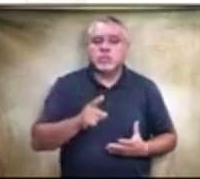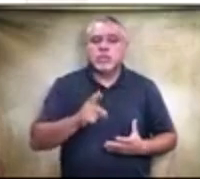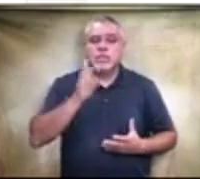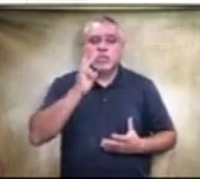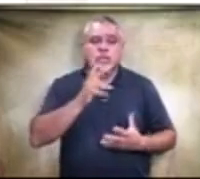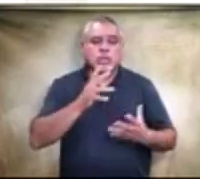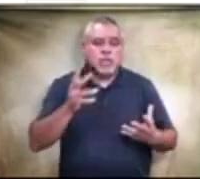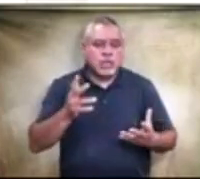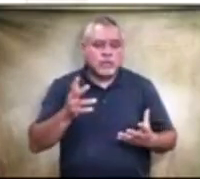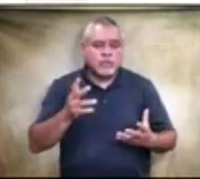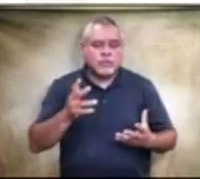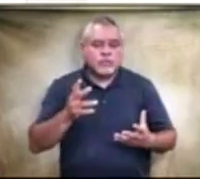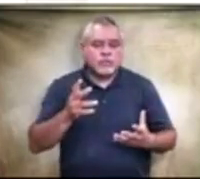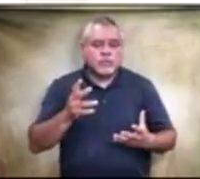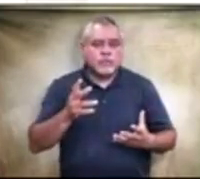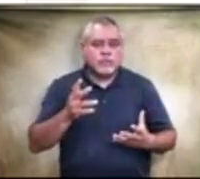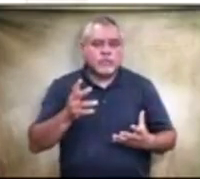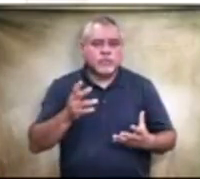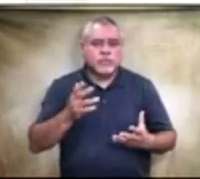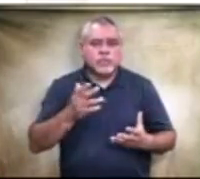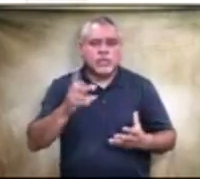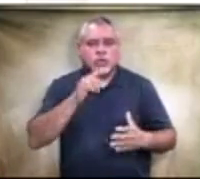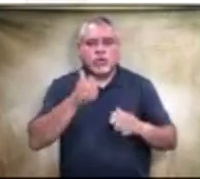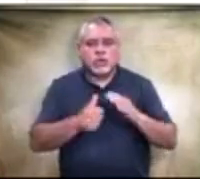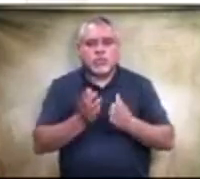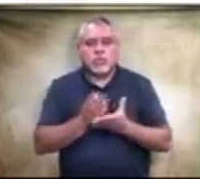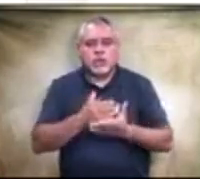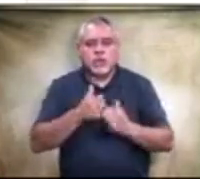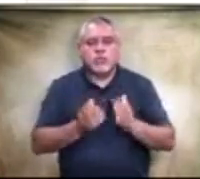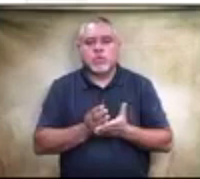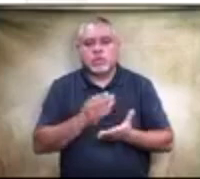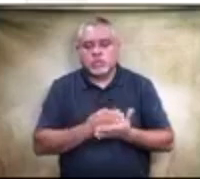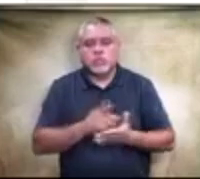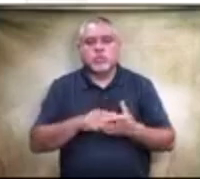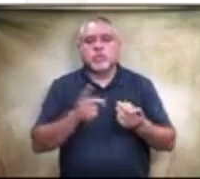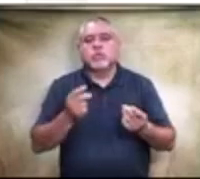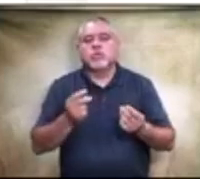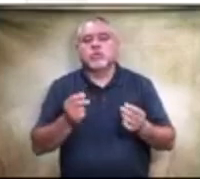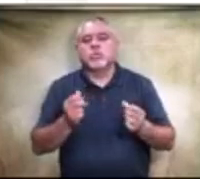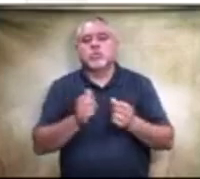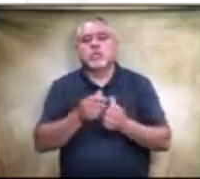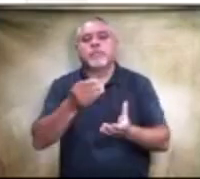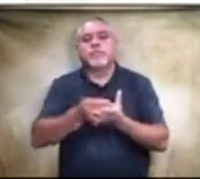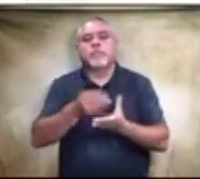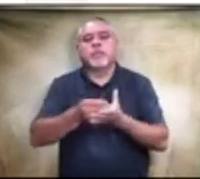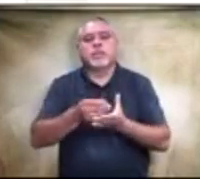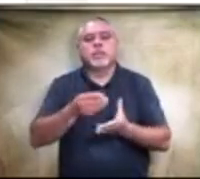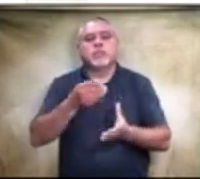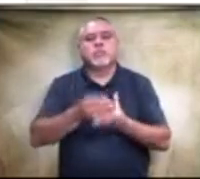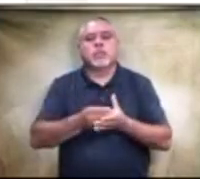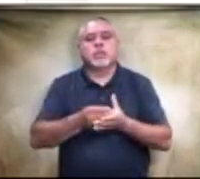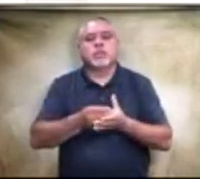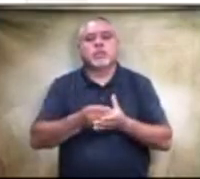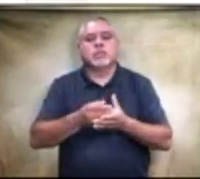things are coming in under budget where do you what are you doing with that money one is it offsetting the